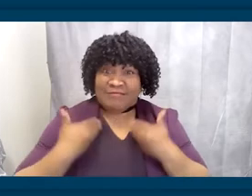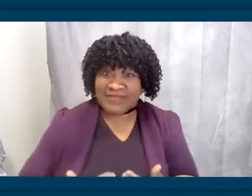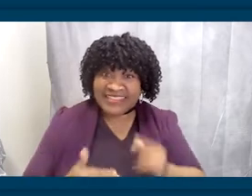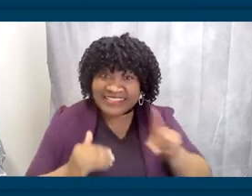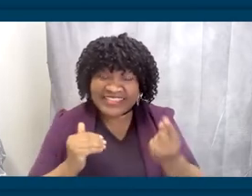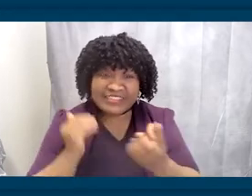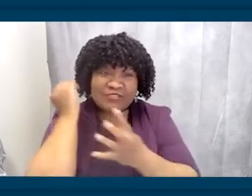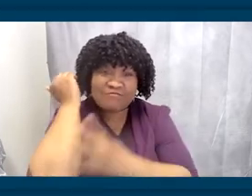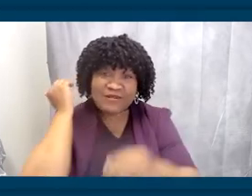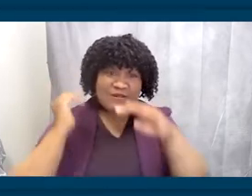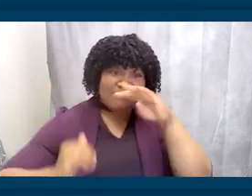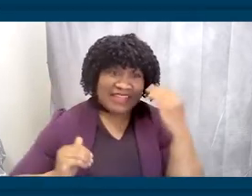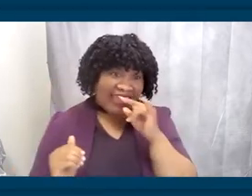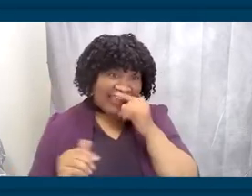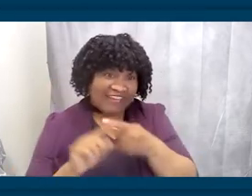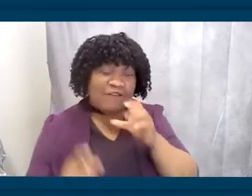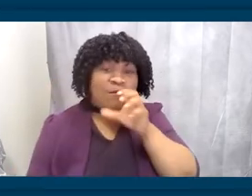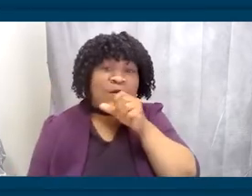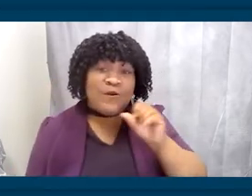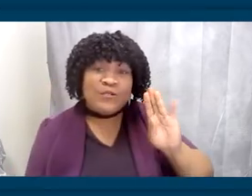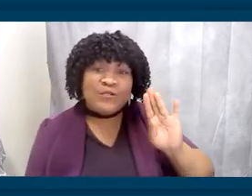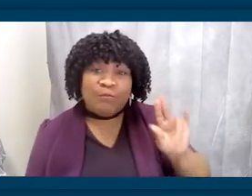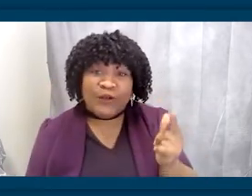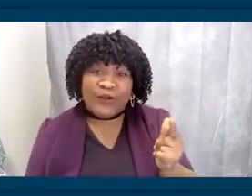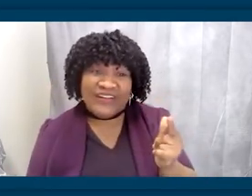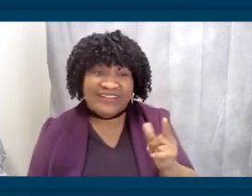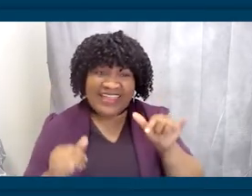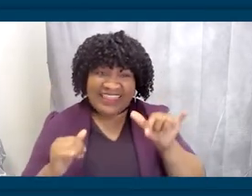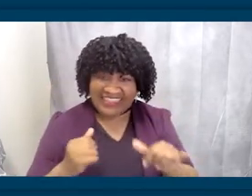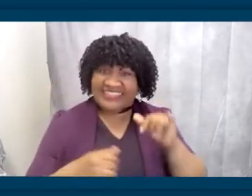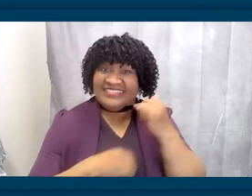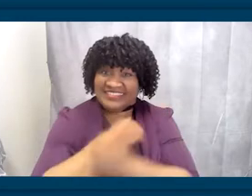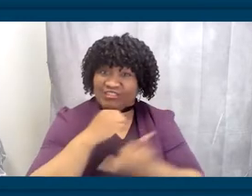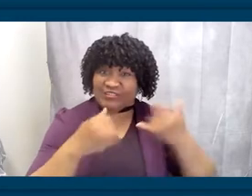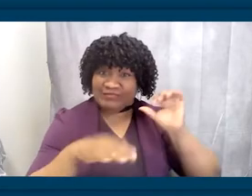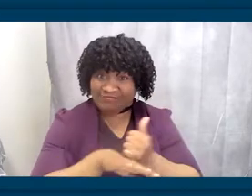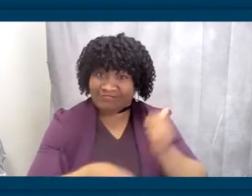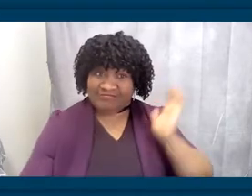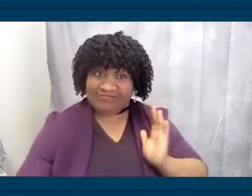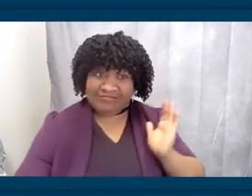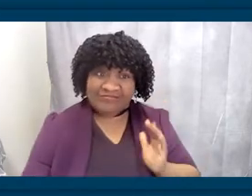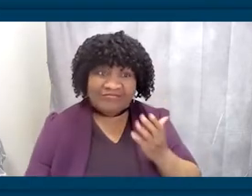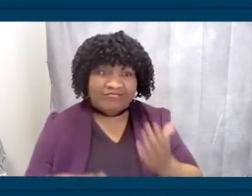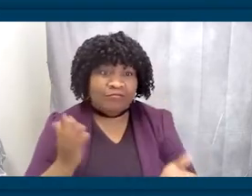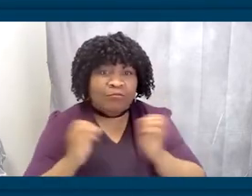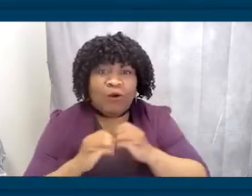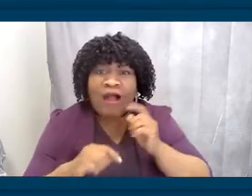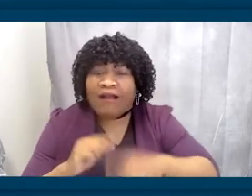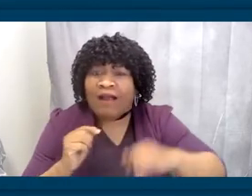that would have been beyond unimaginable, beyond the realm of possibility. But it happened.